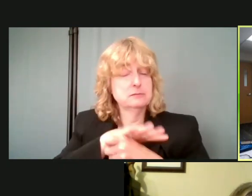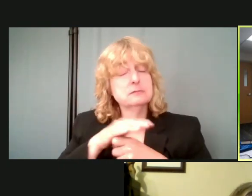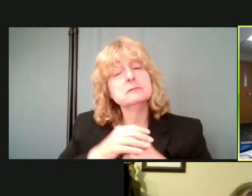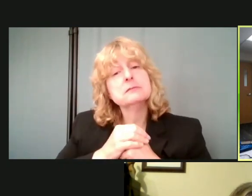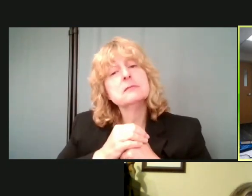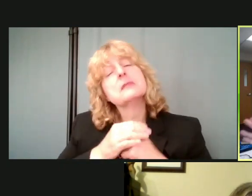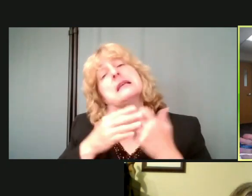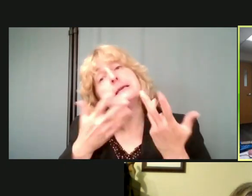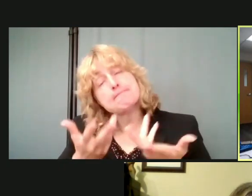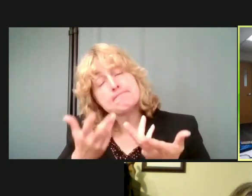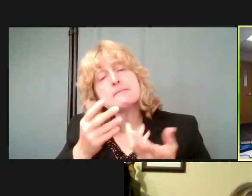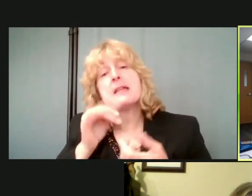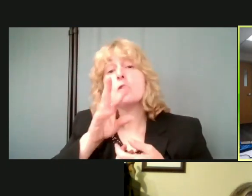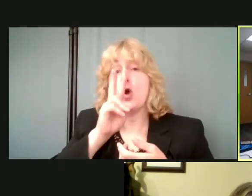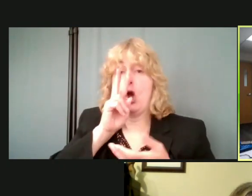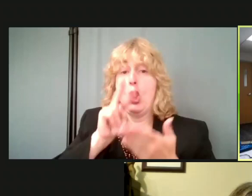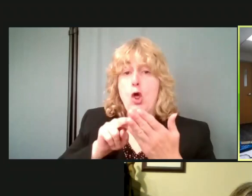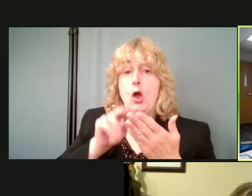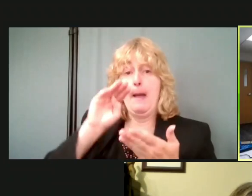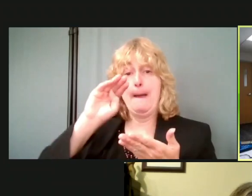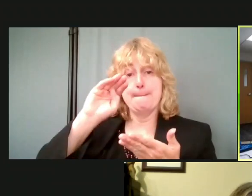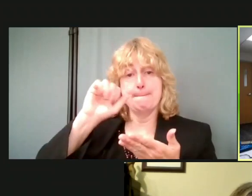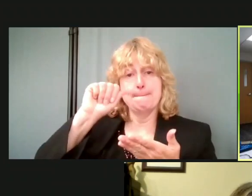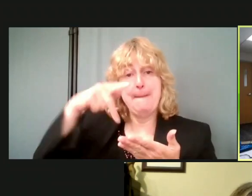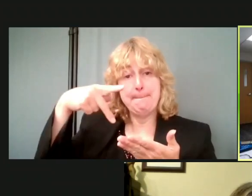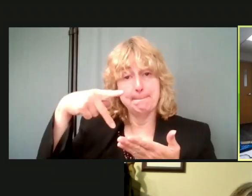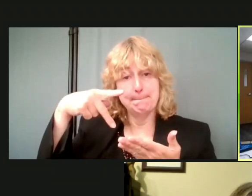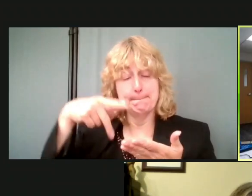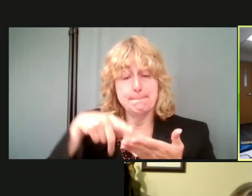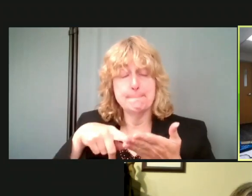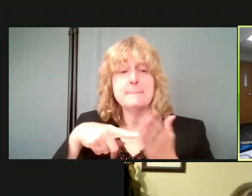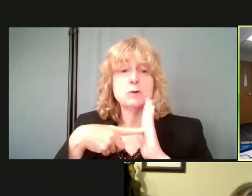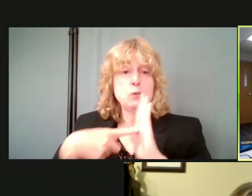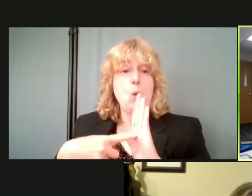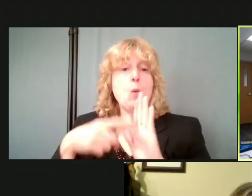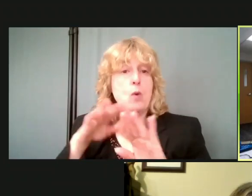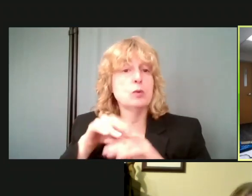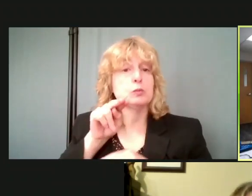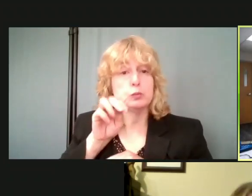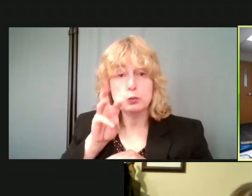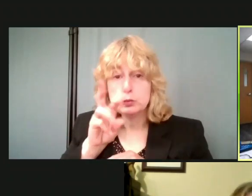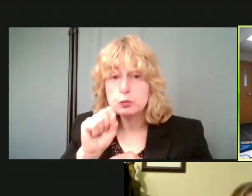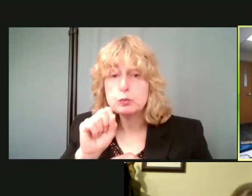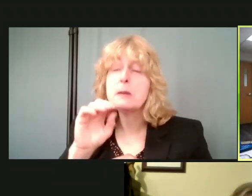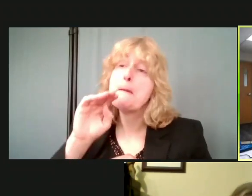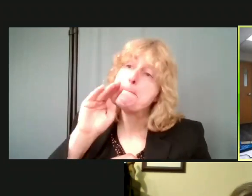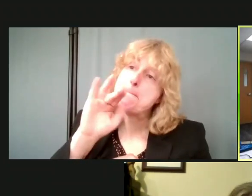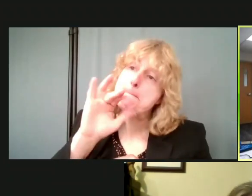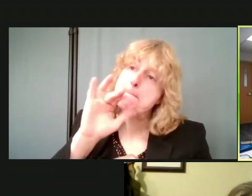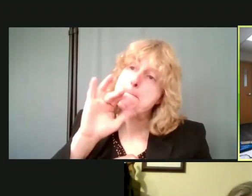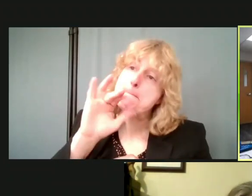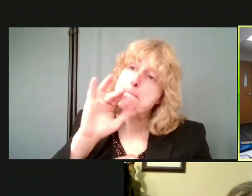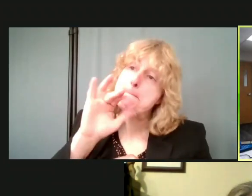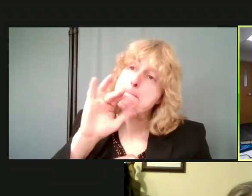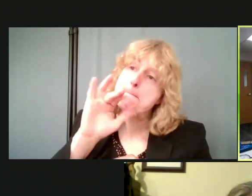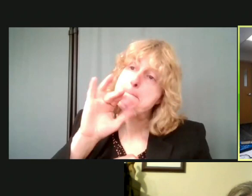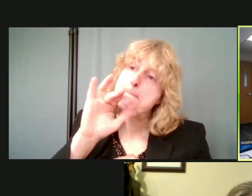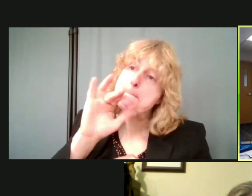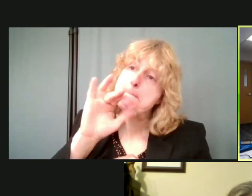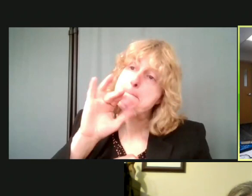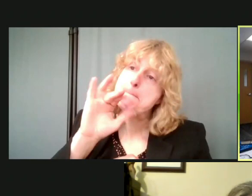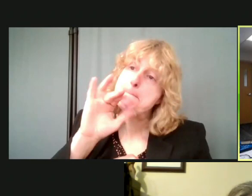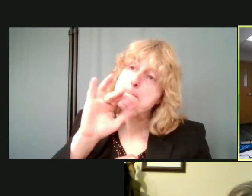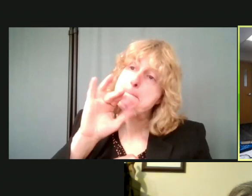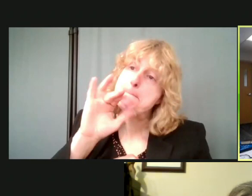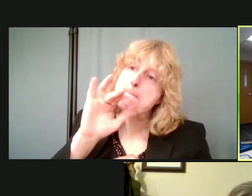and if you look at the map that they've been showing in the, in the news, uh, Michigan is in a moderate risk right now. It's mainly in the South,